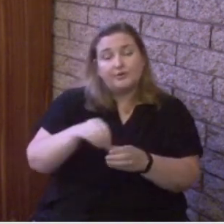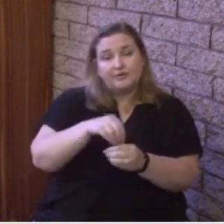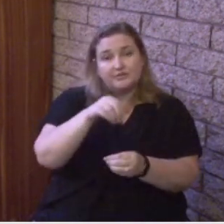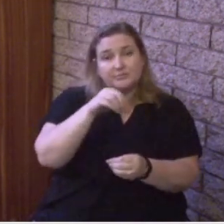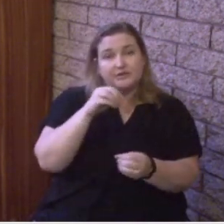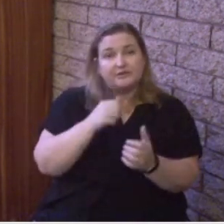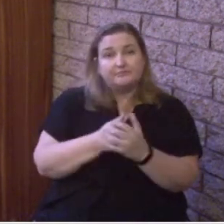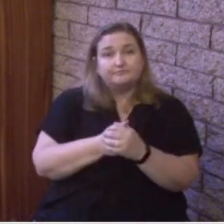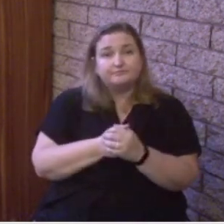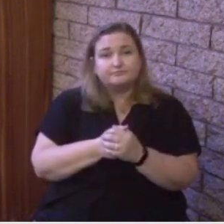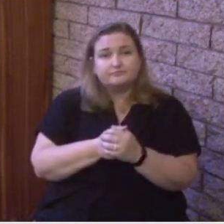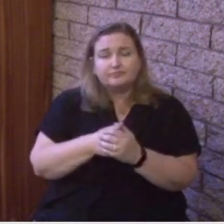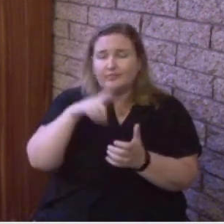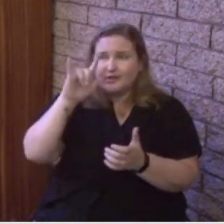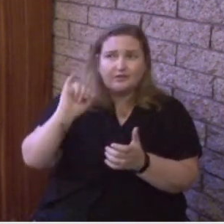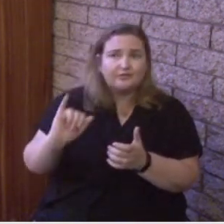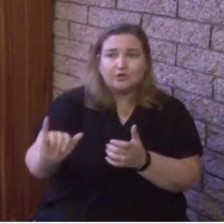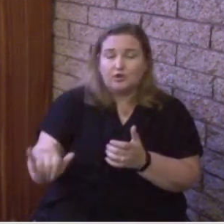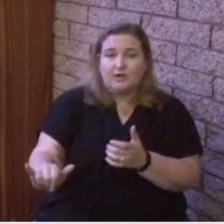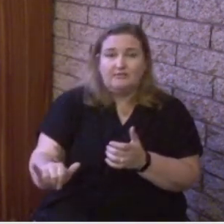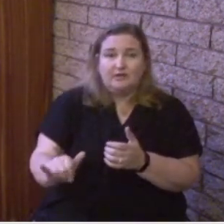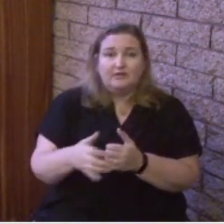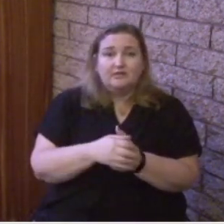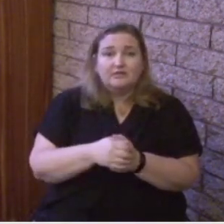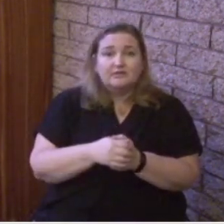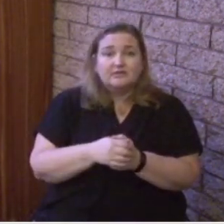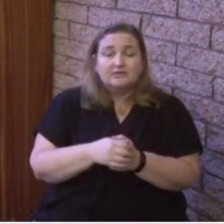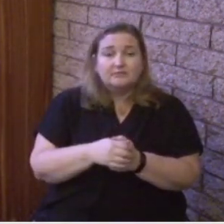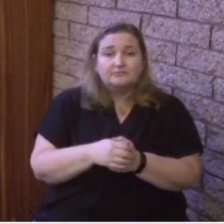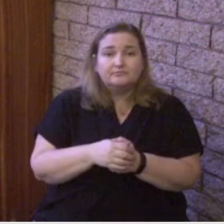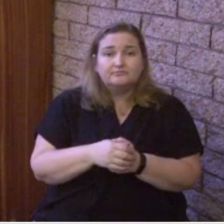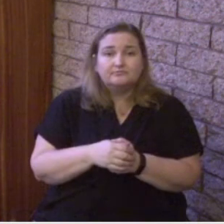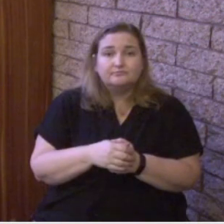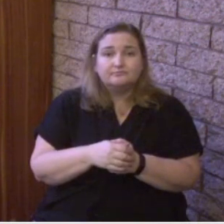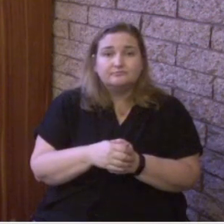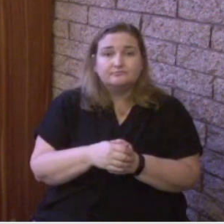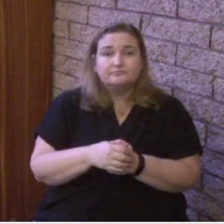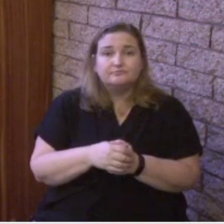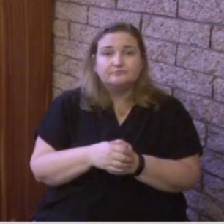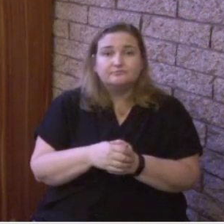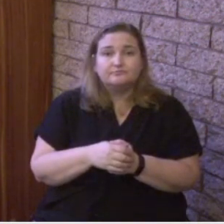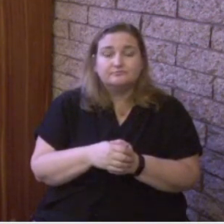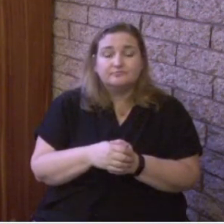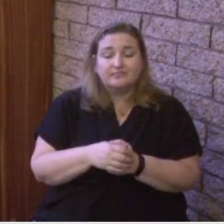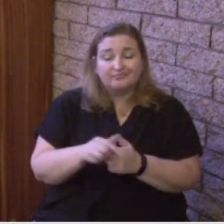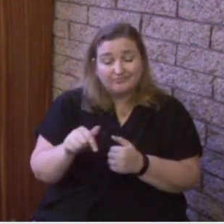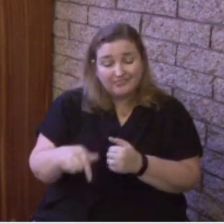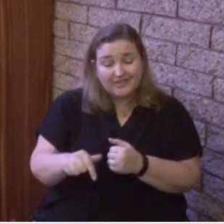forevermore until Jesus comes back again at the day of judgment is there for you.